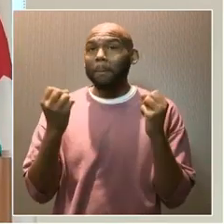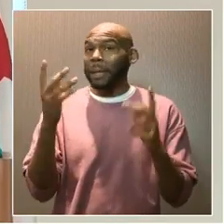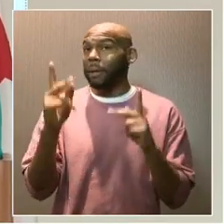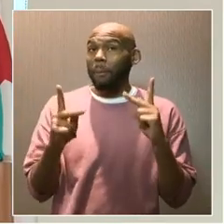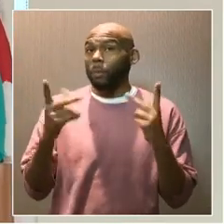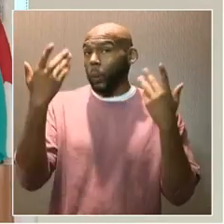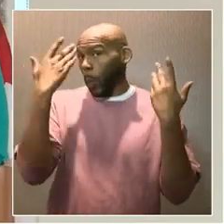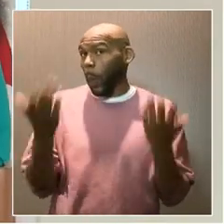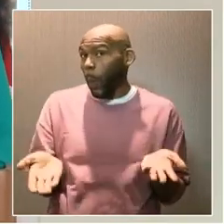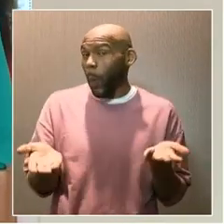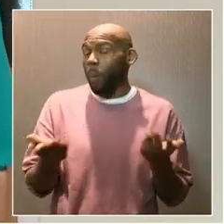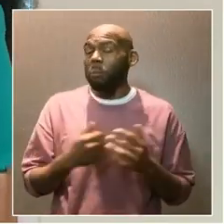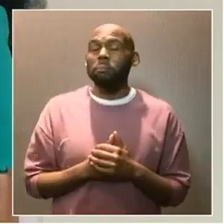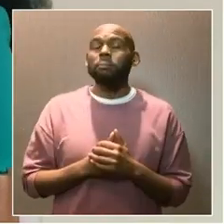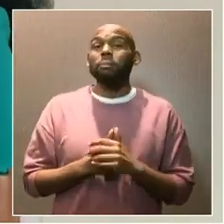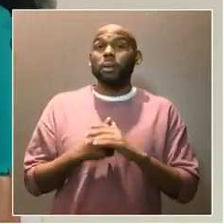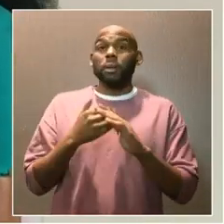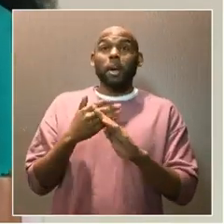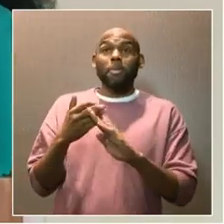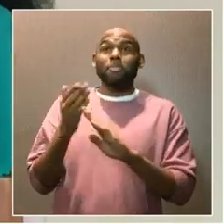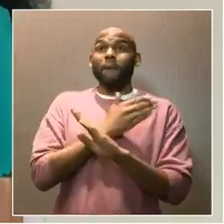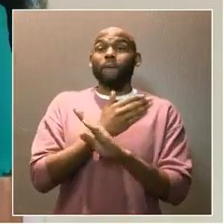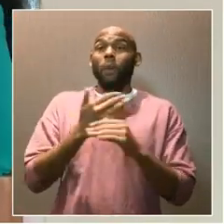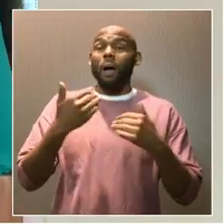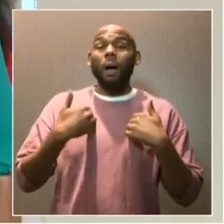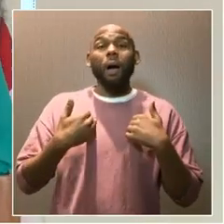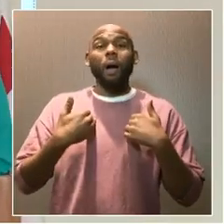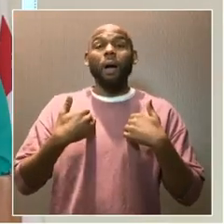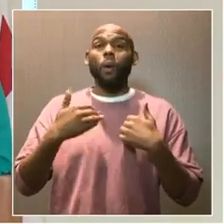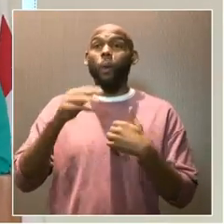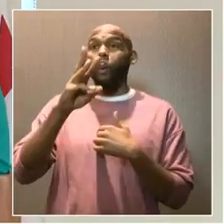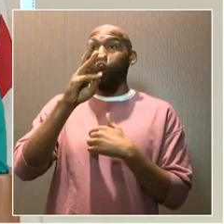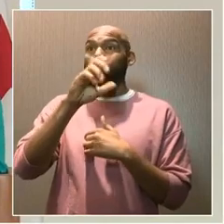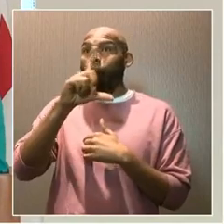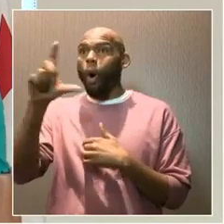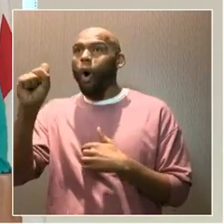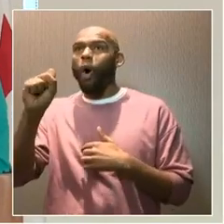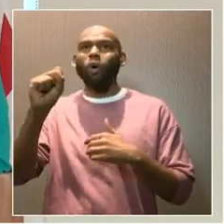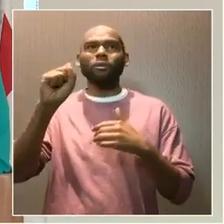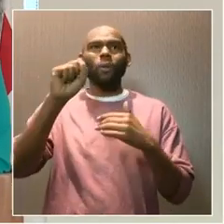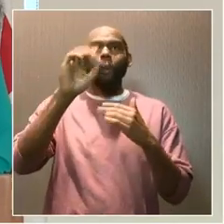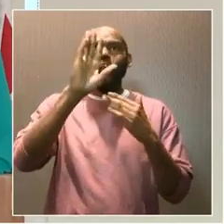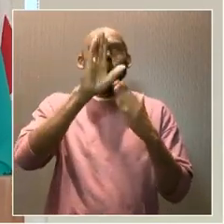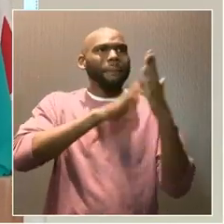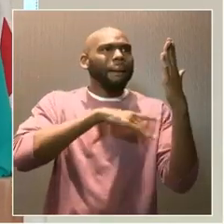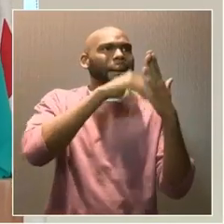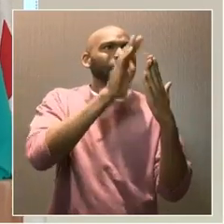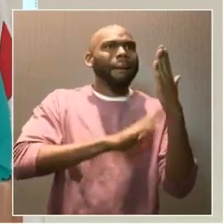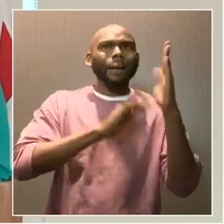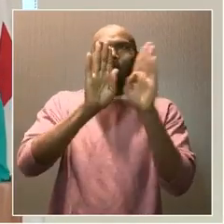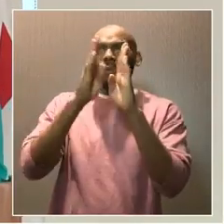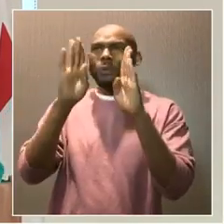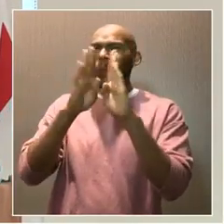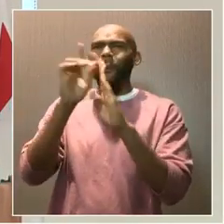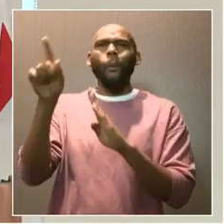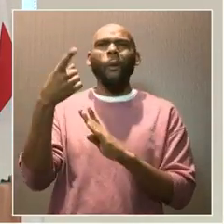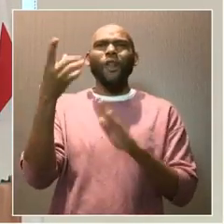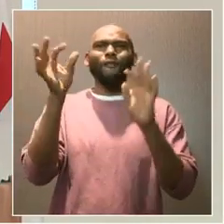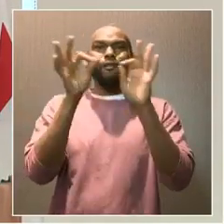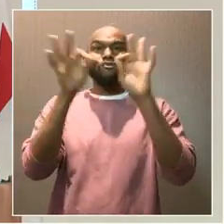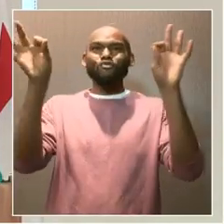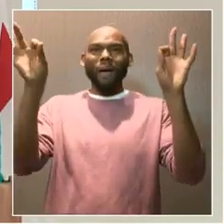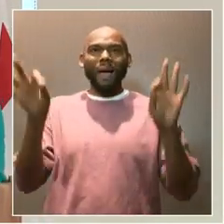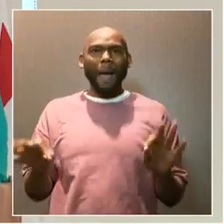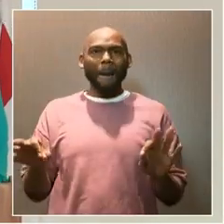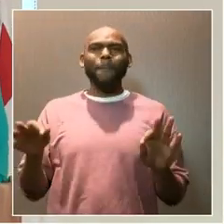don't know that before there were walls, wallpaper, doors, when it was just a frame, there was a partnership